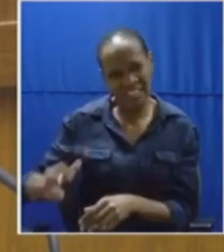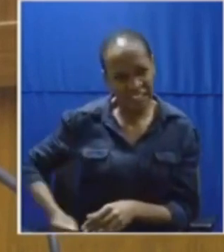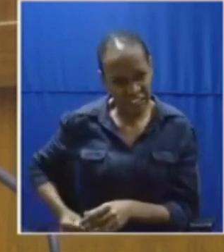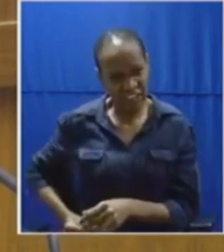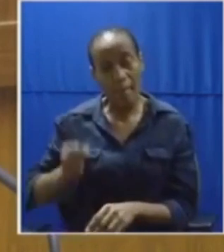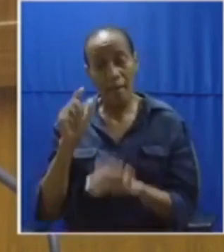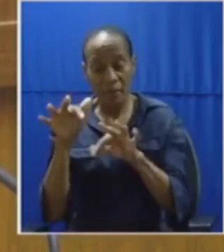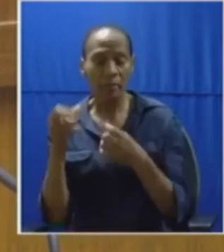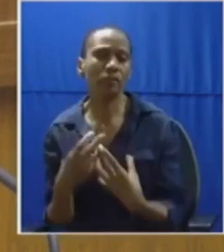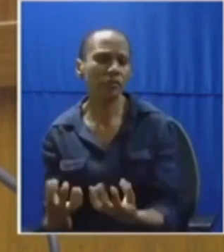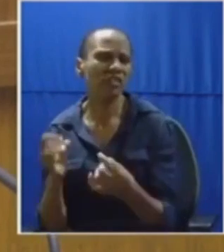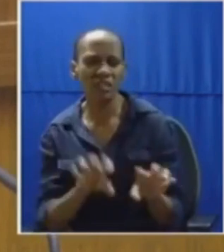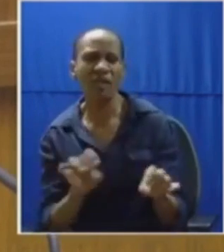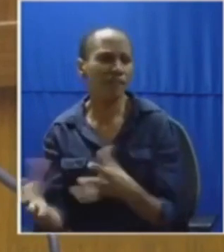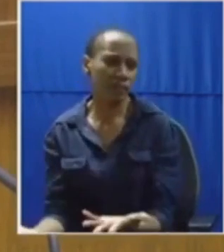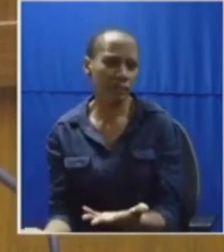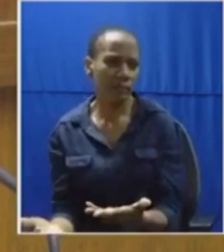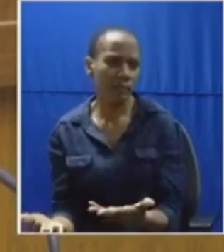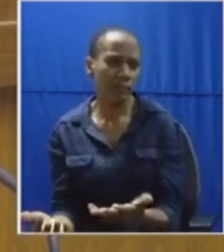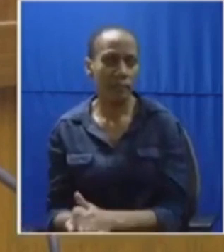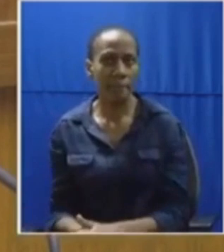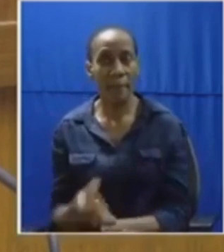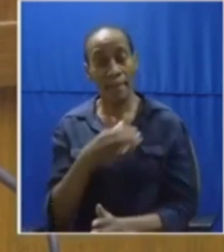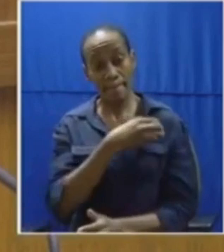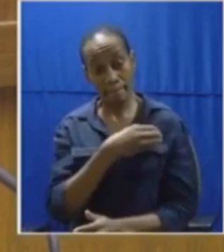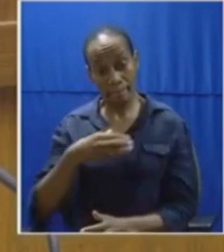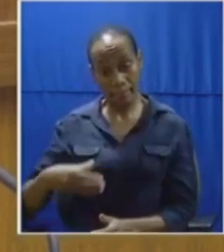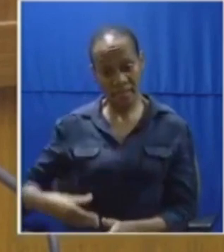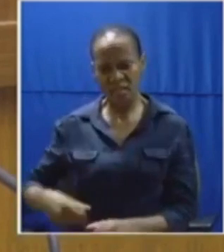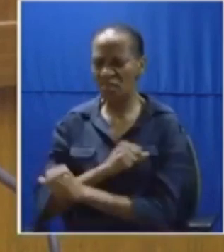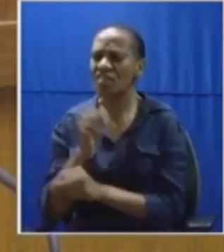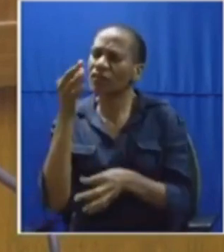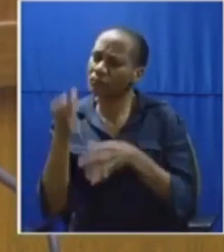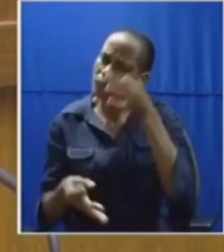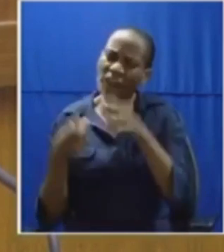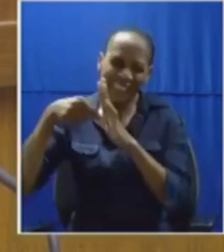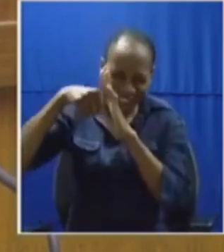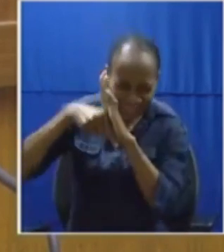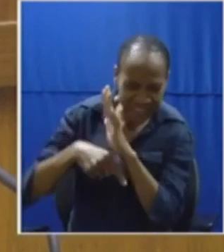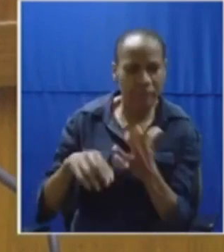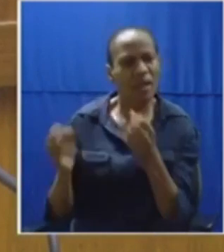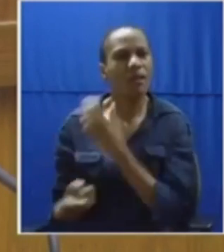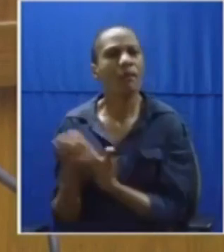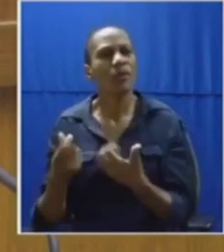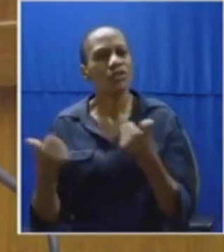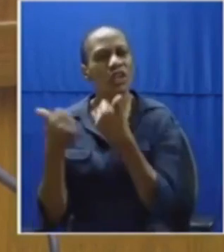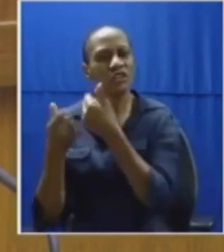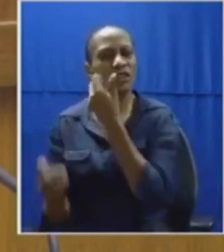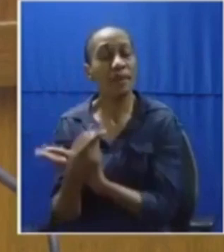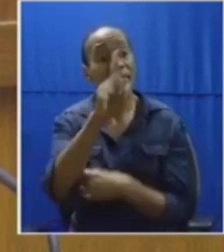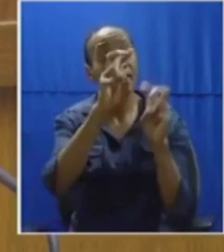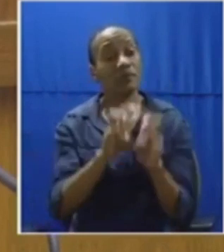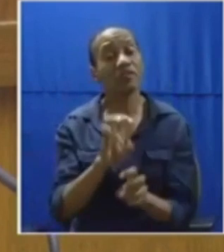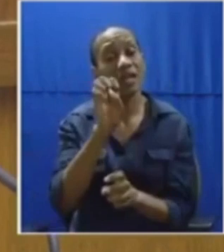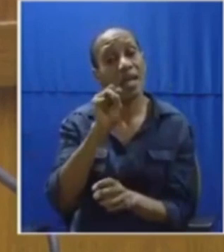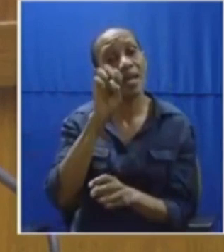of our people. The president did not give a thorough diagnosis of ESCOM but